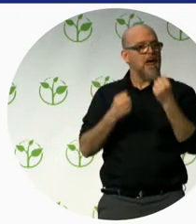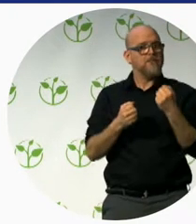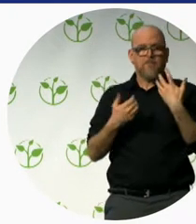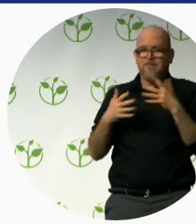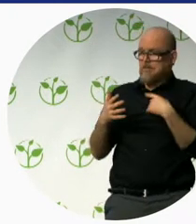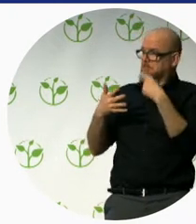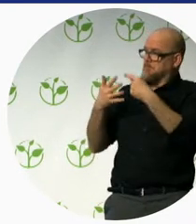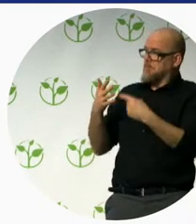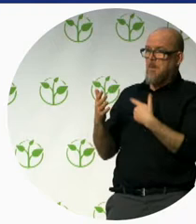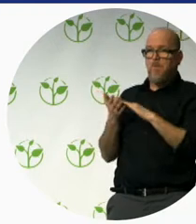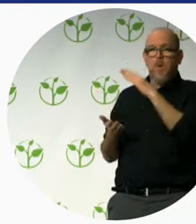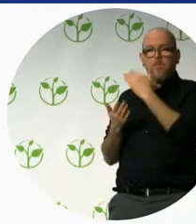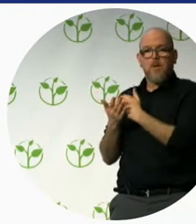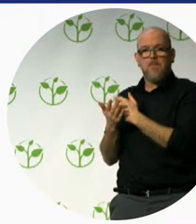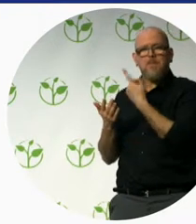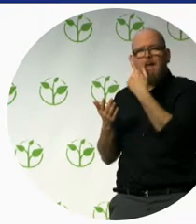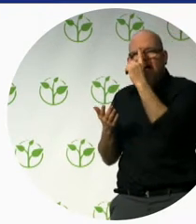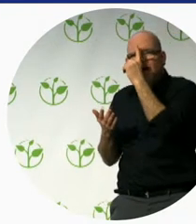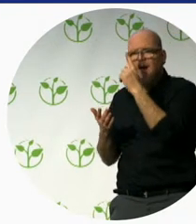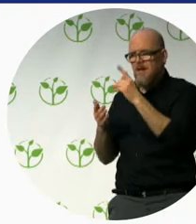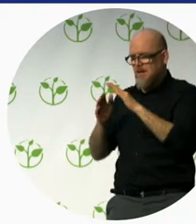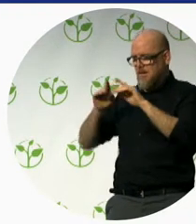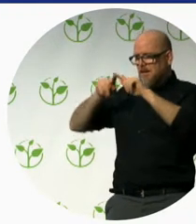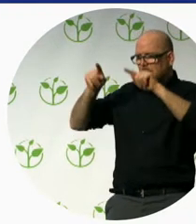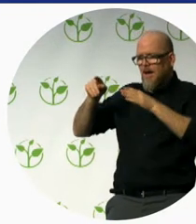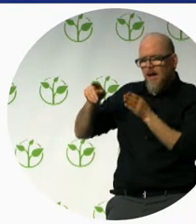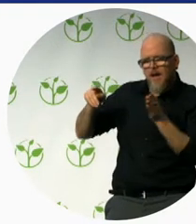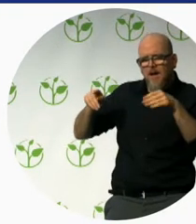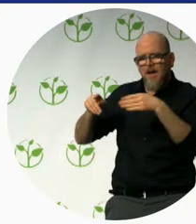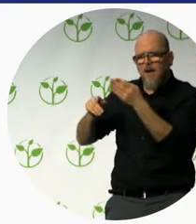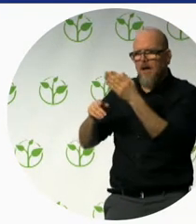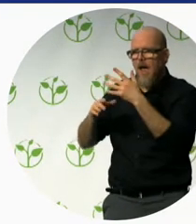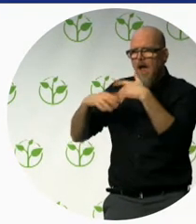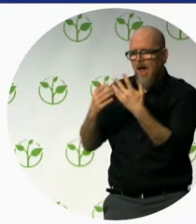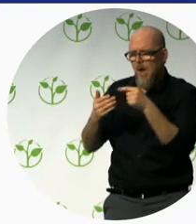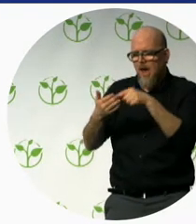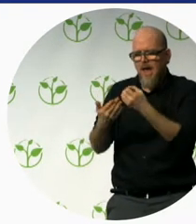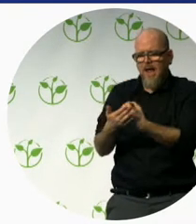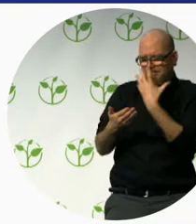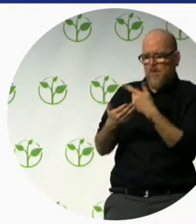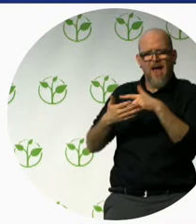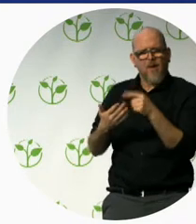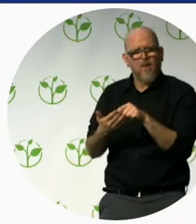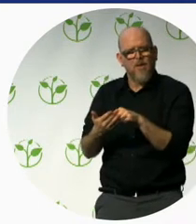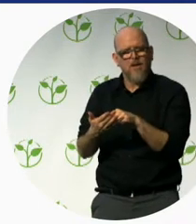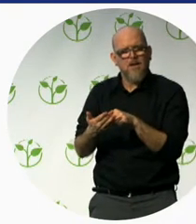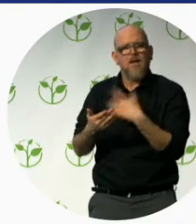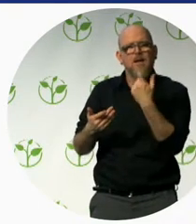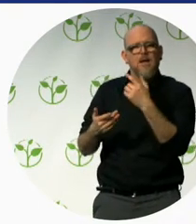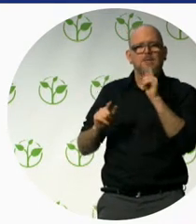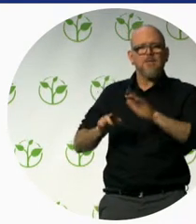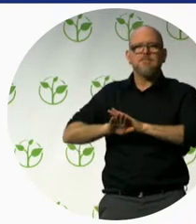description on the back. Which clearly indicates where some points can be difficult. Because it's not an ideal